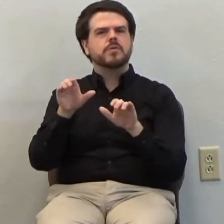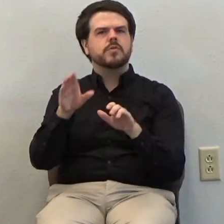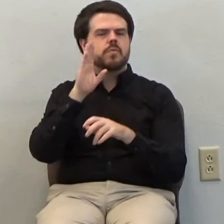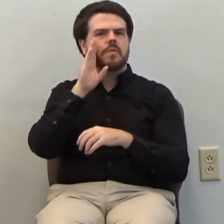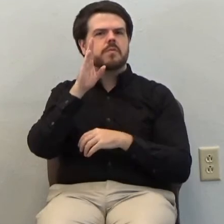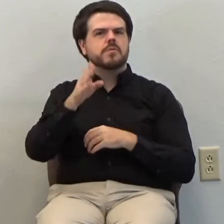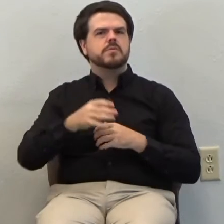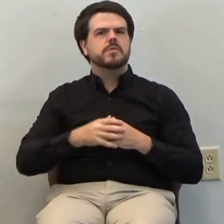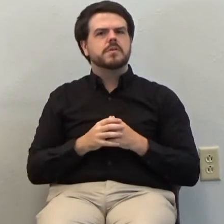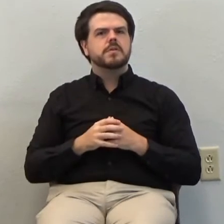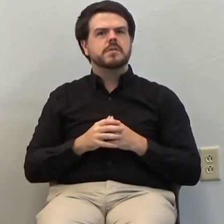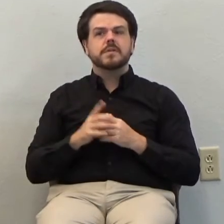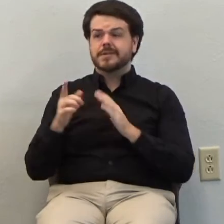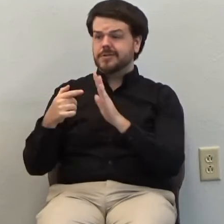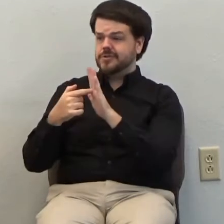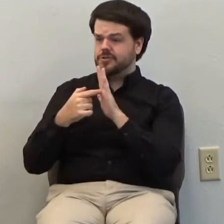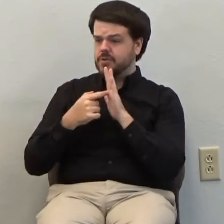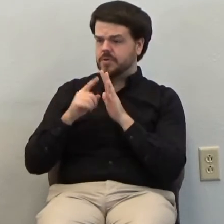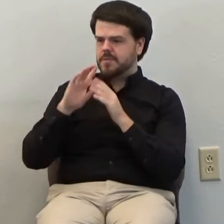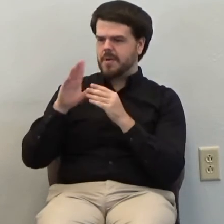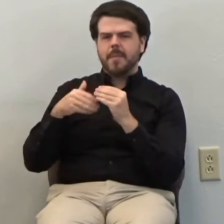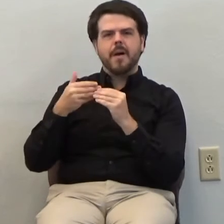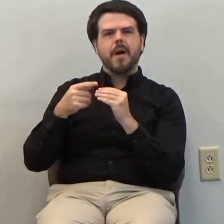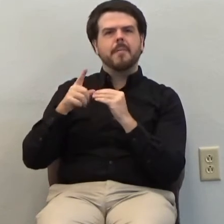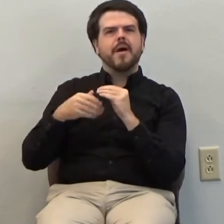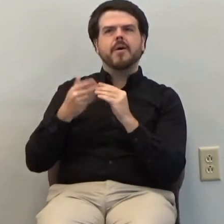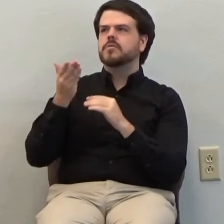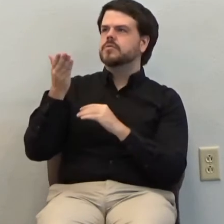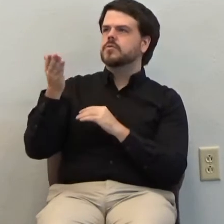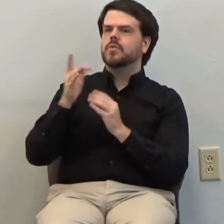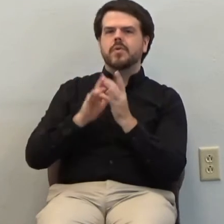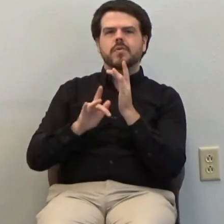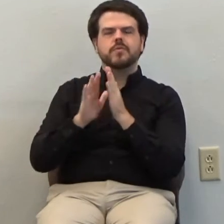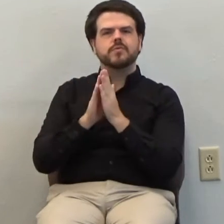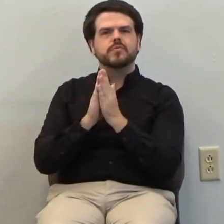shows me about You? What Scripture is talking about here?